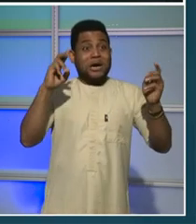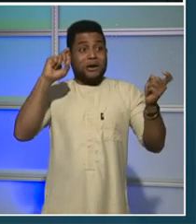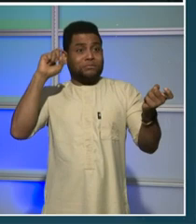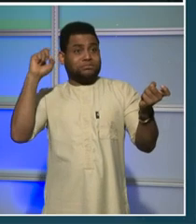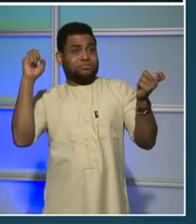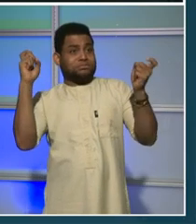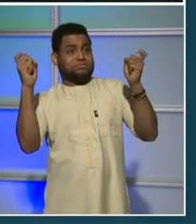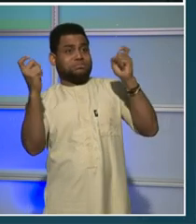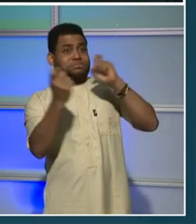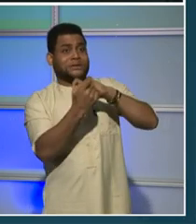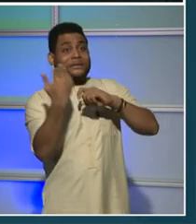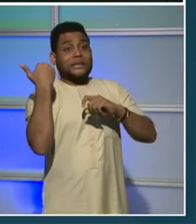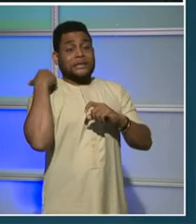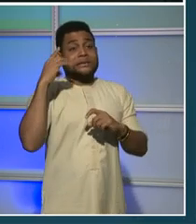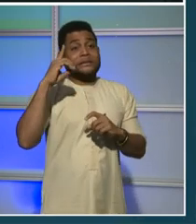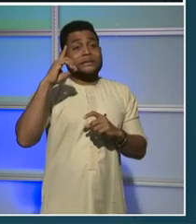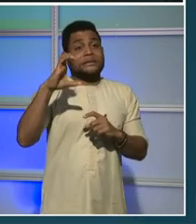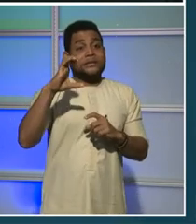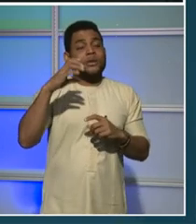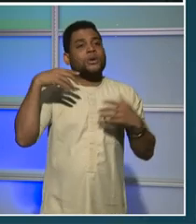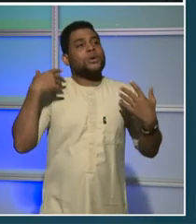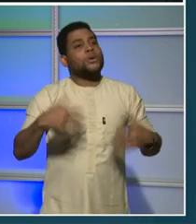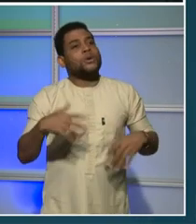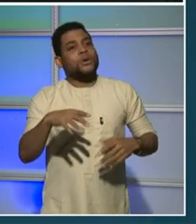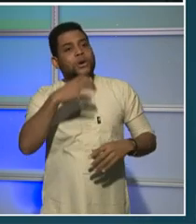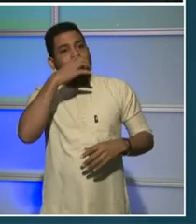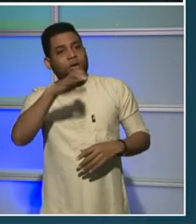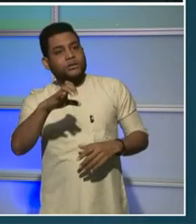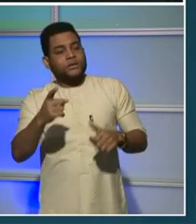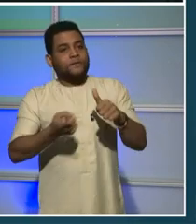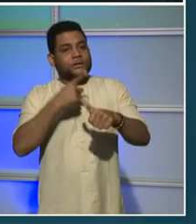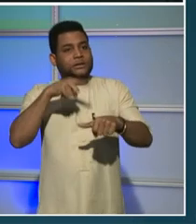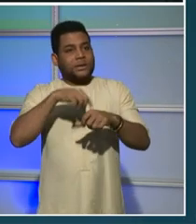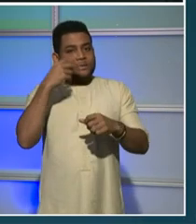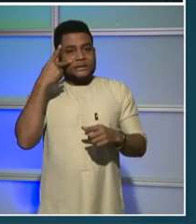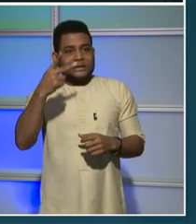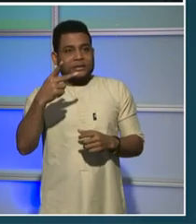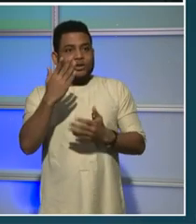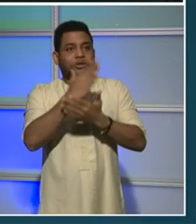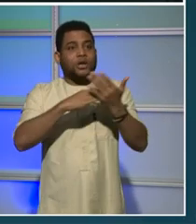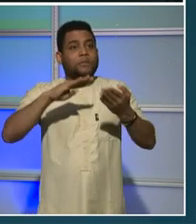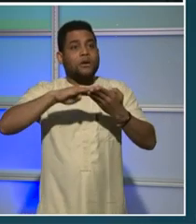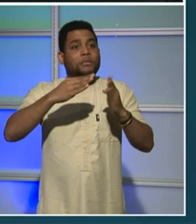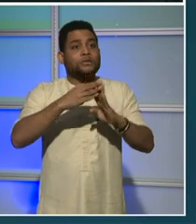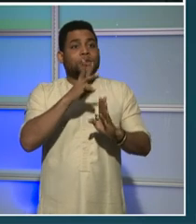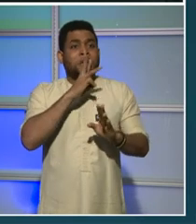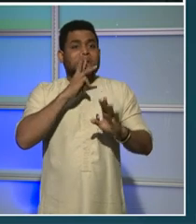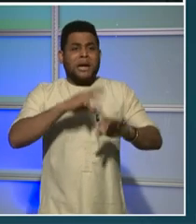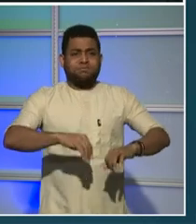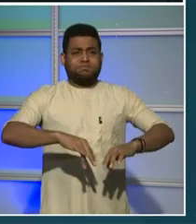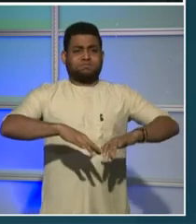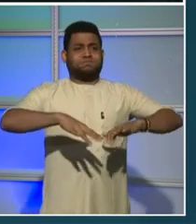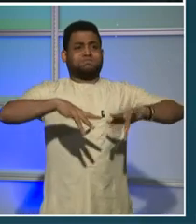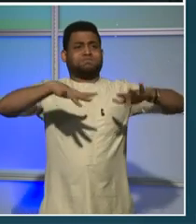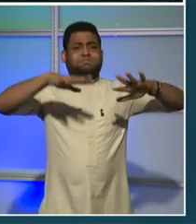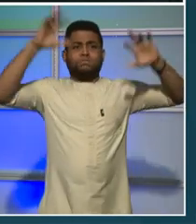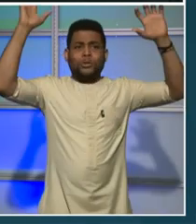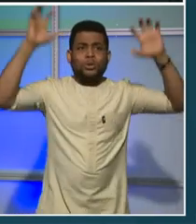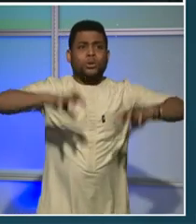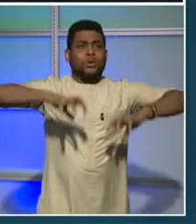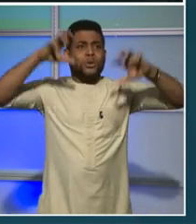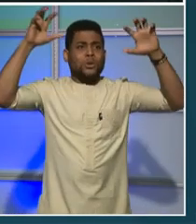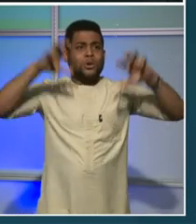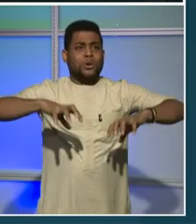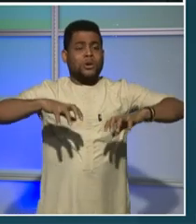on record and are seeing more events like flooding in our communities. To mitigate such events and advance Mayor Bowser's